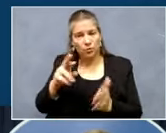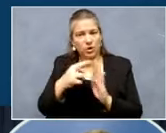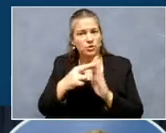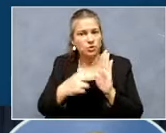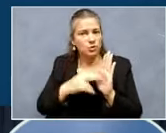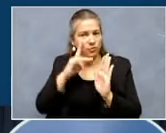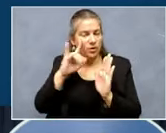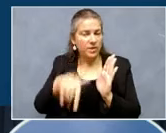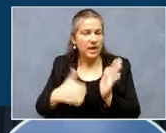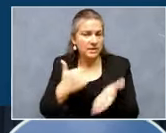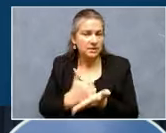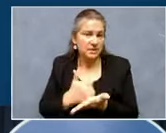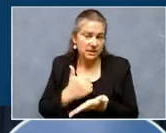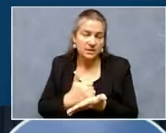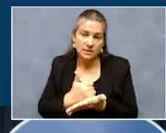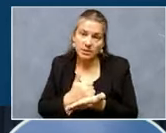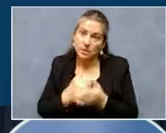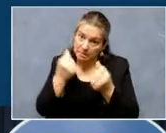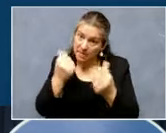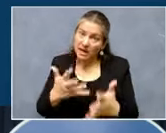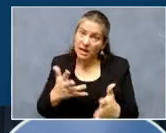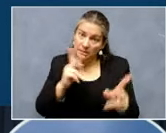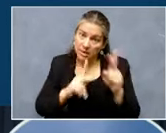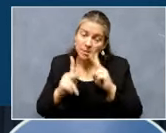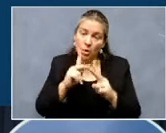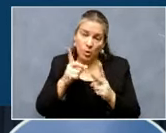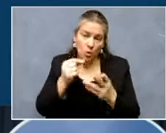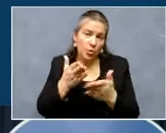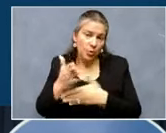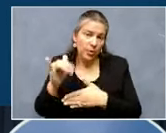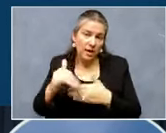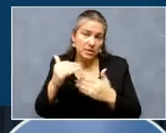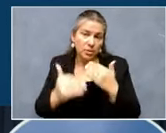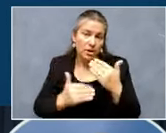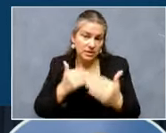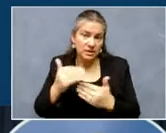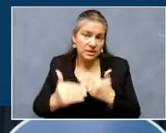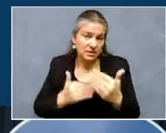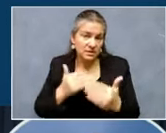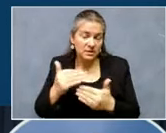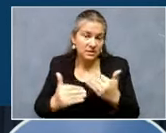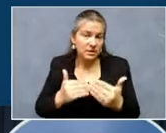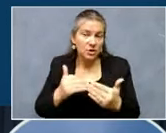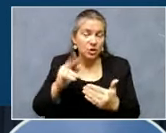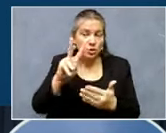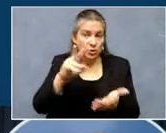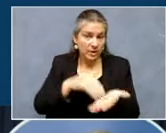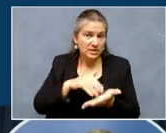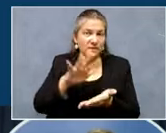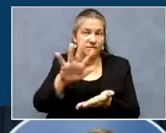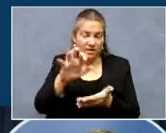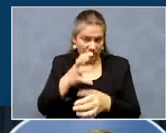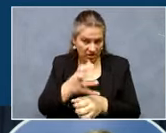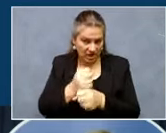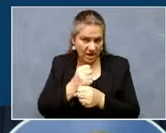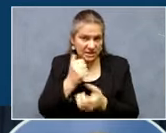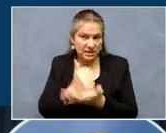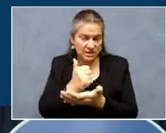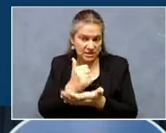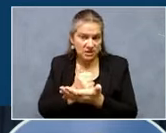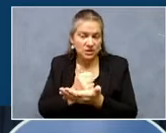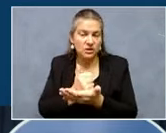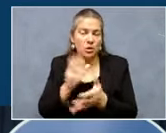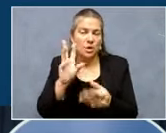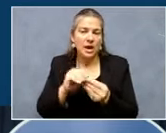assistance. So a lot of people are going through the process of those 2,500 have received assistance for a total of more than $18